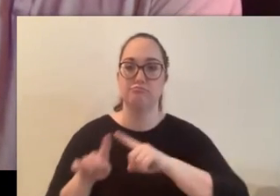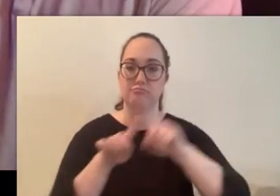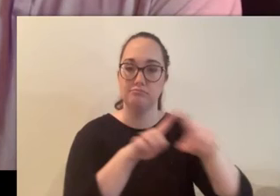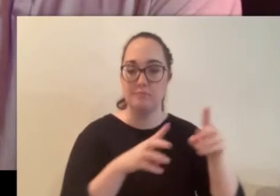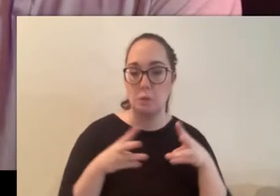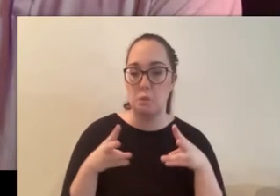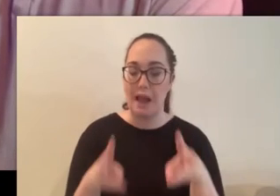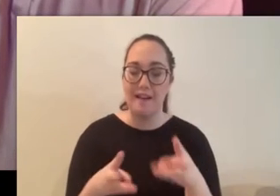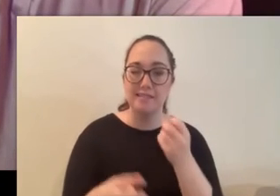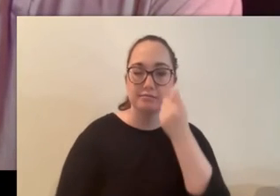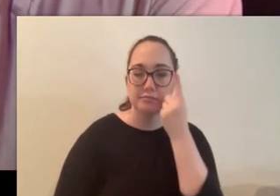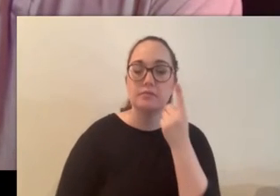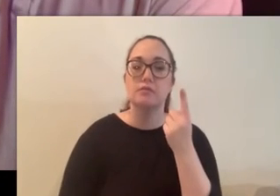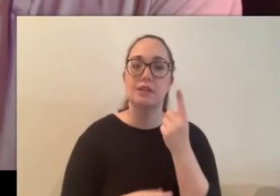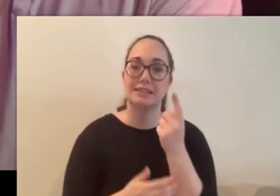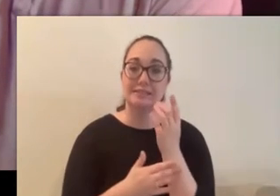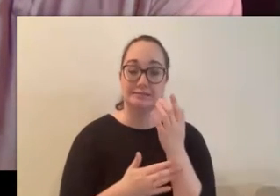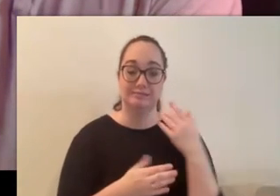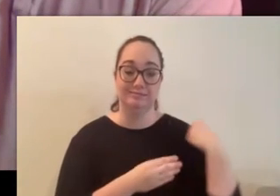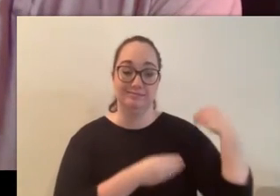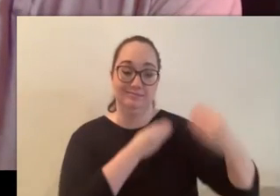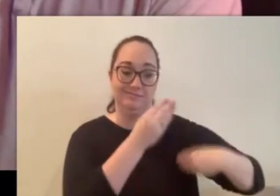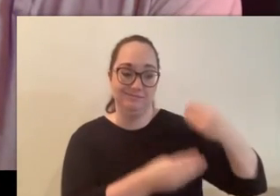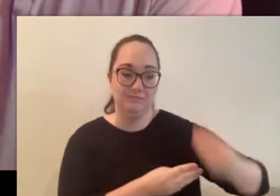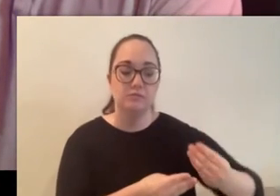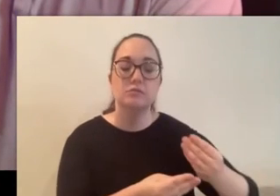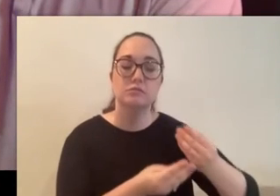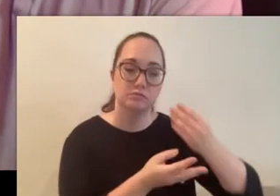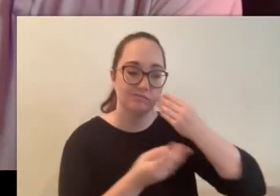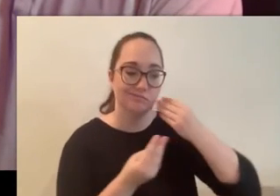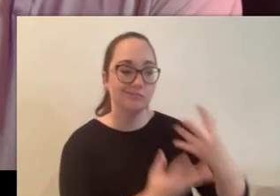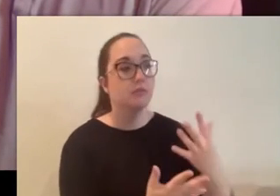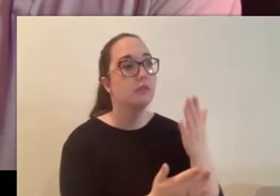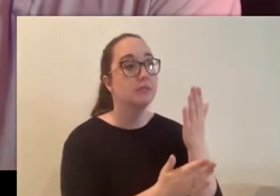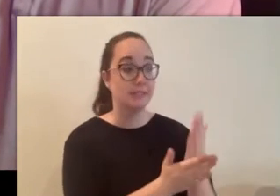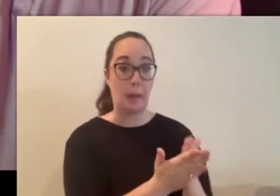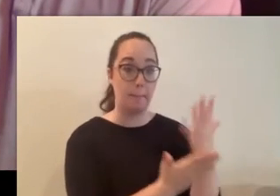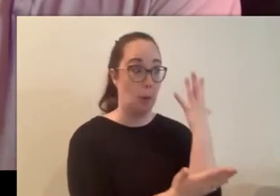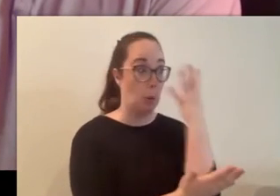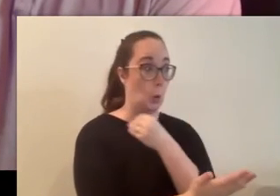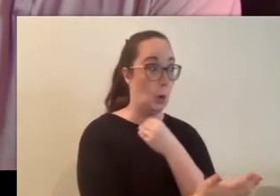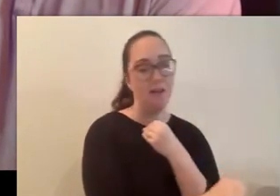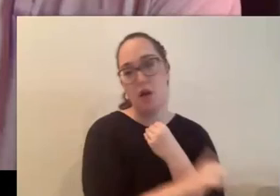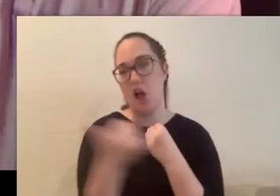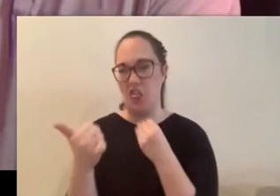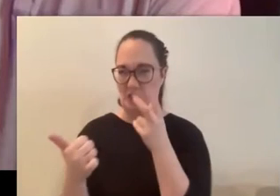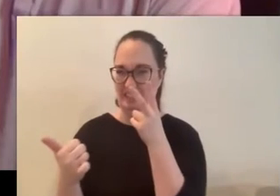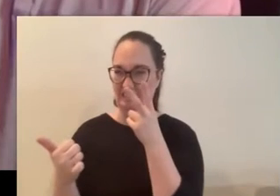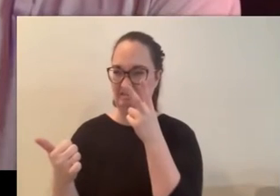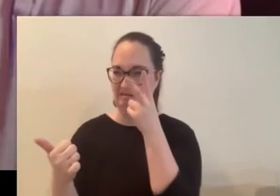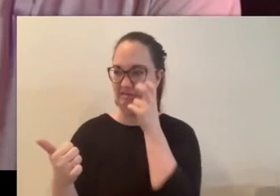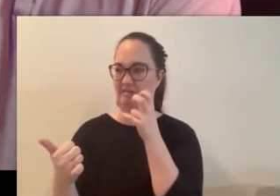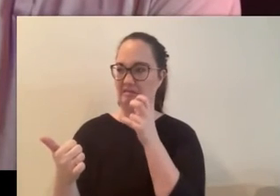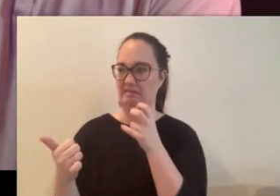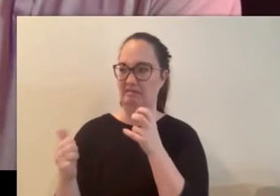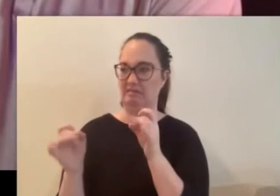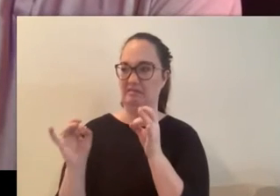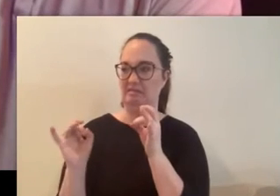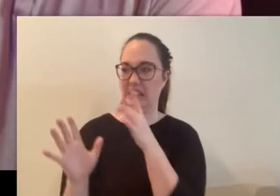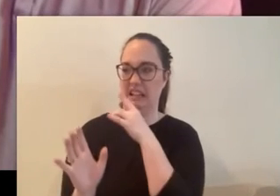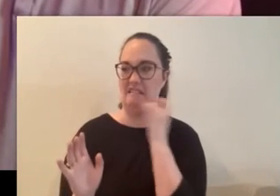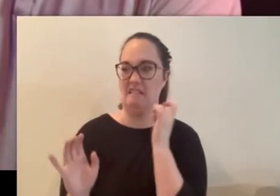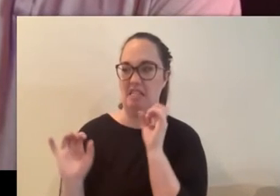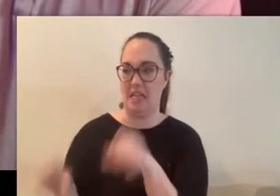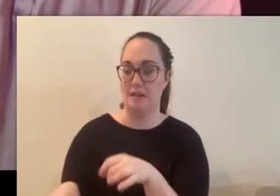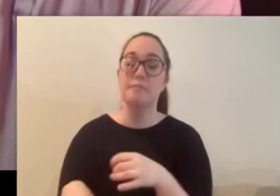beautiful and graceful while others are hideous to look upon in modern times the term fairy is most commonly used to describe